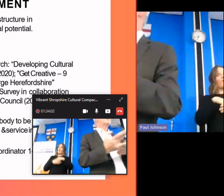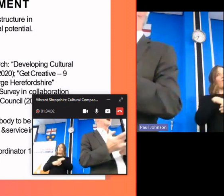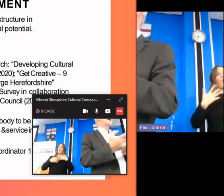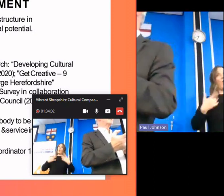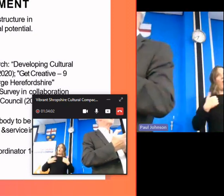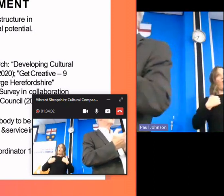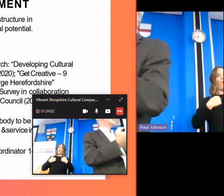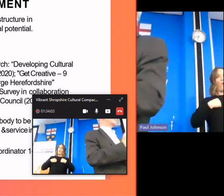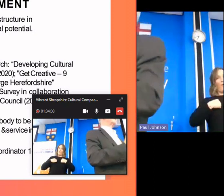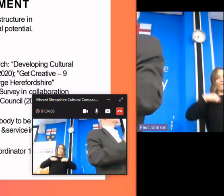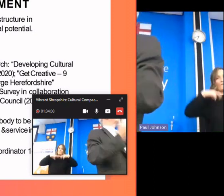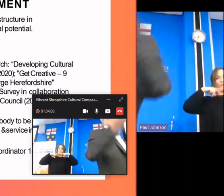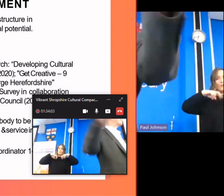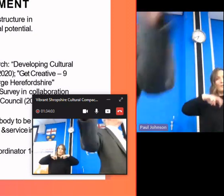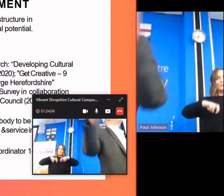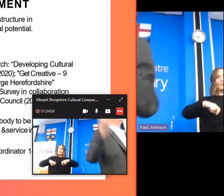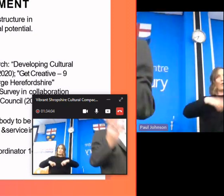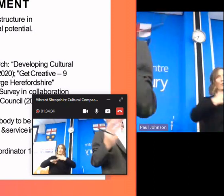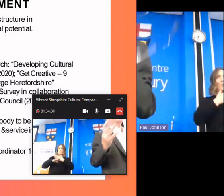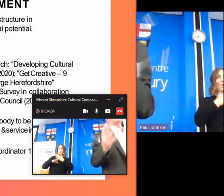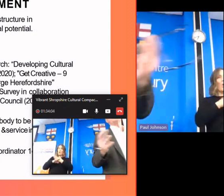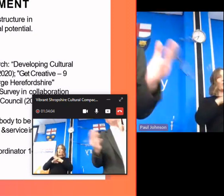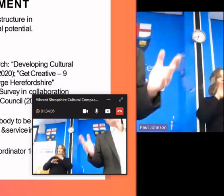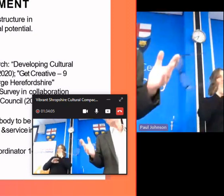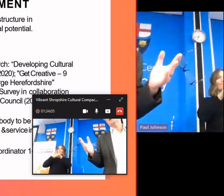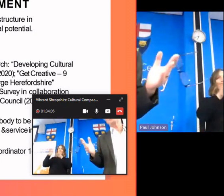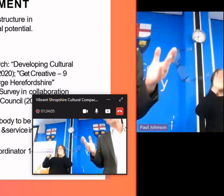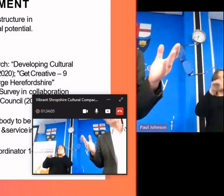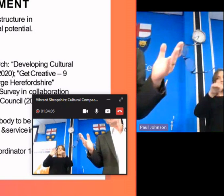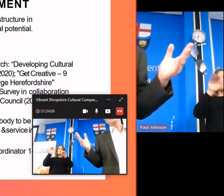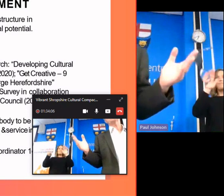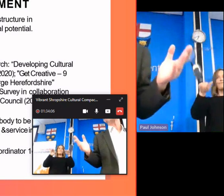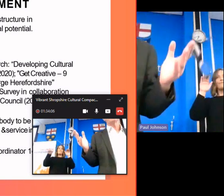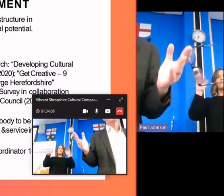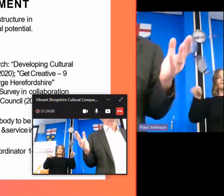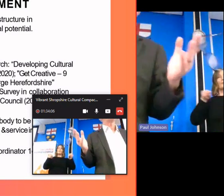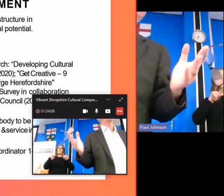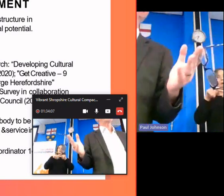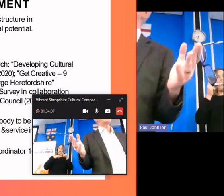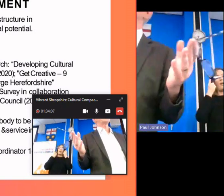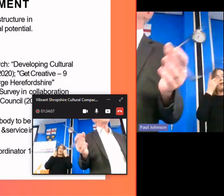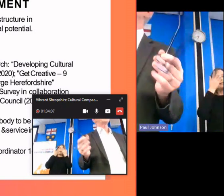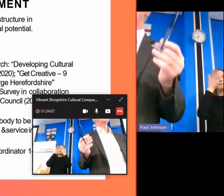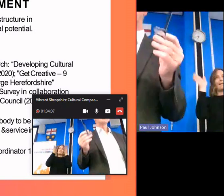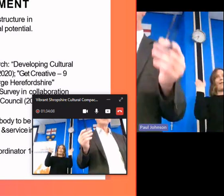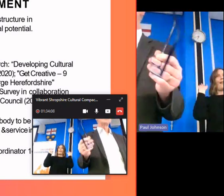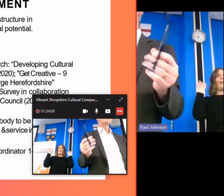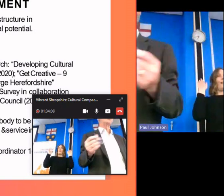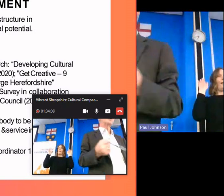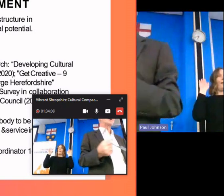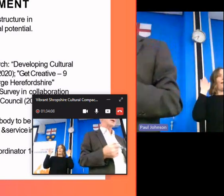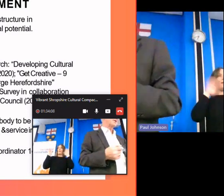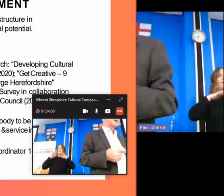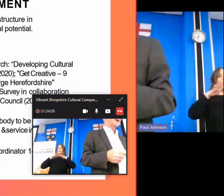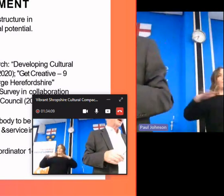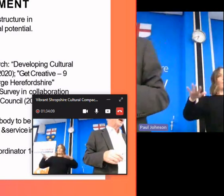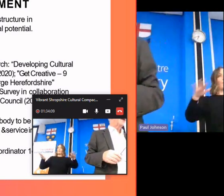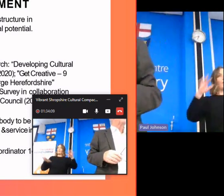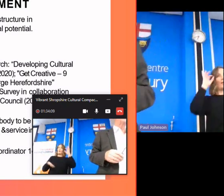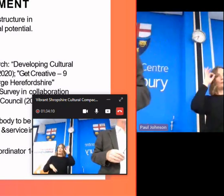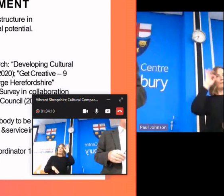um and research to really get a sense of um the scale of that in a county and a very rural county